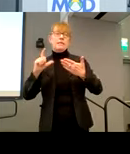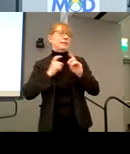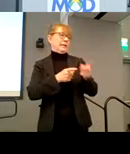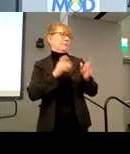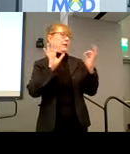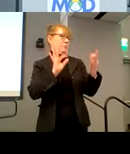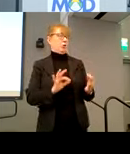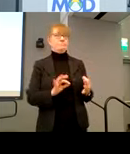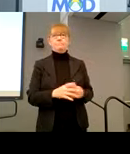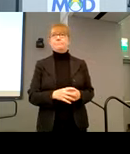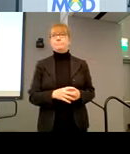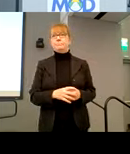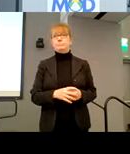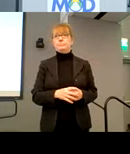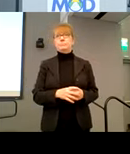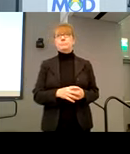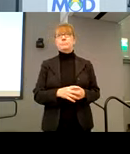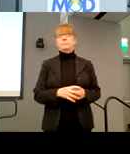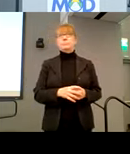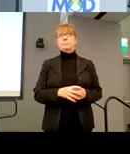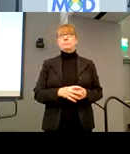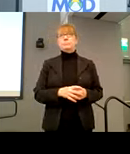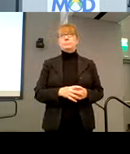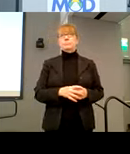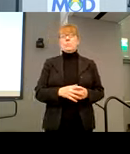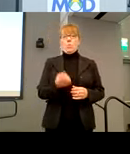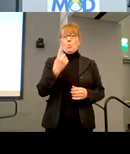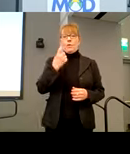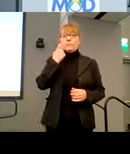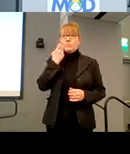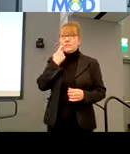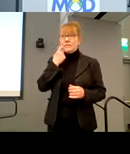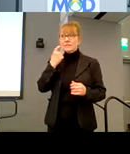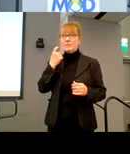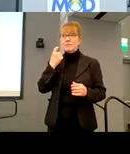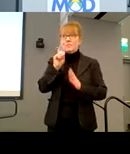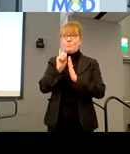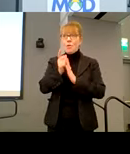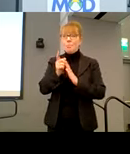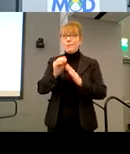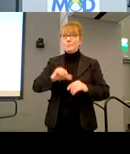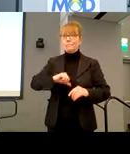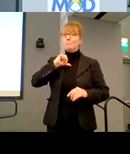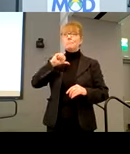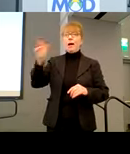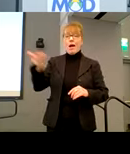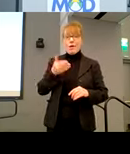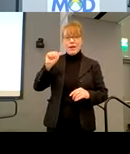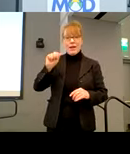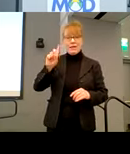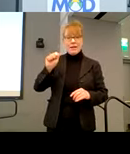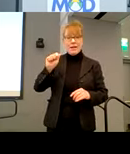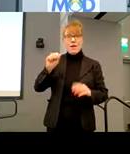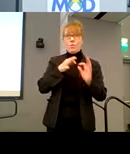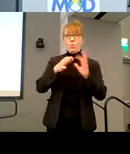One of our, um, great moments came recently when we hired a, uh, coordinator. So I want to ask